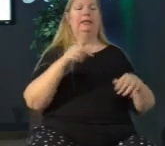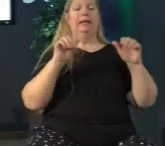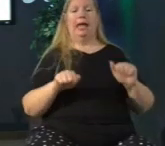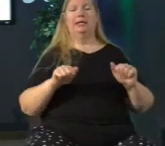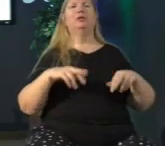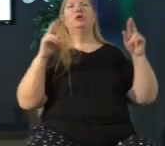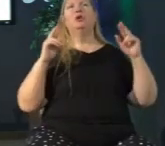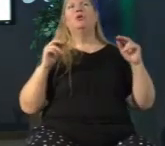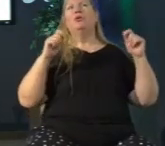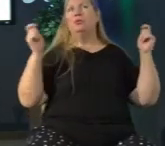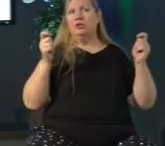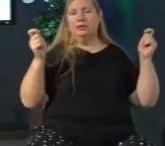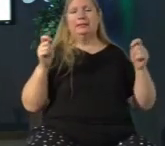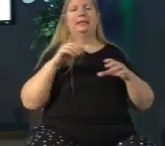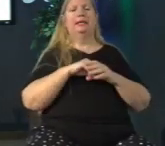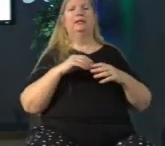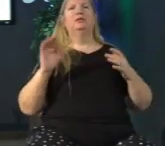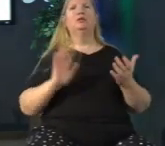because we know that we belong to him